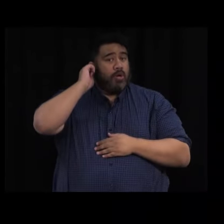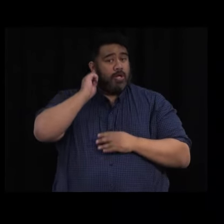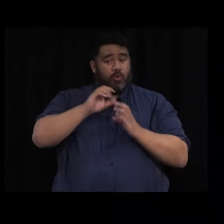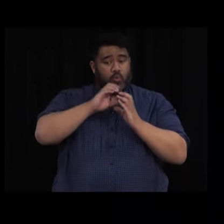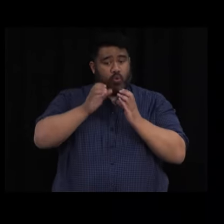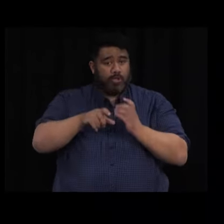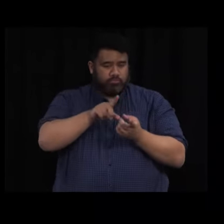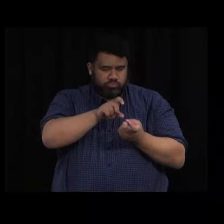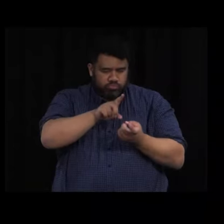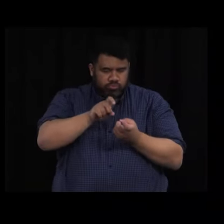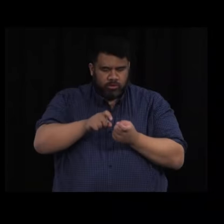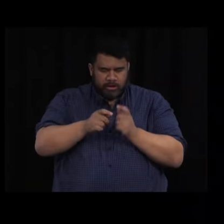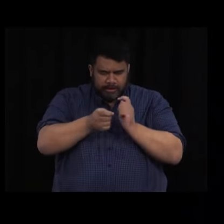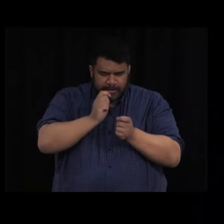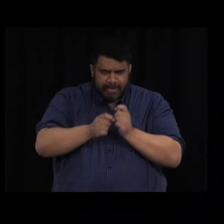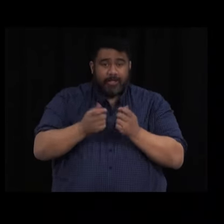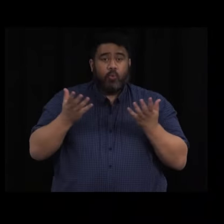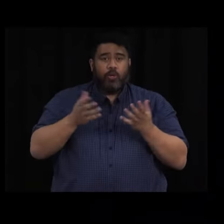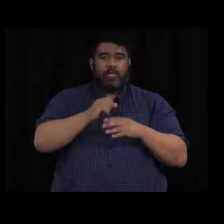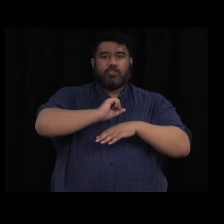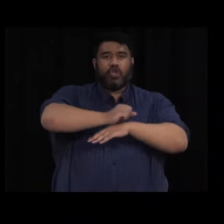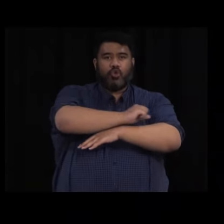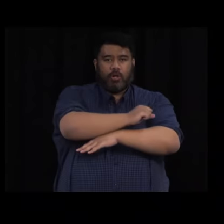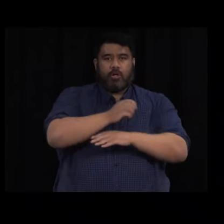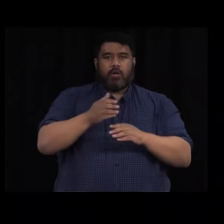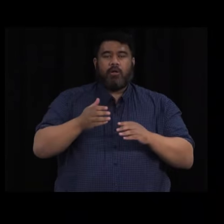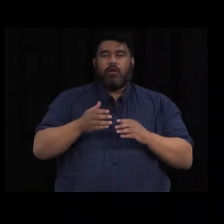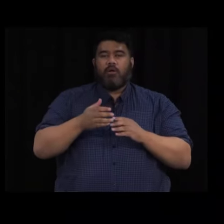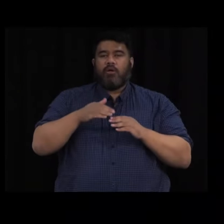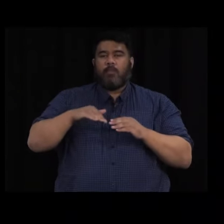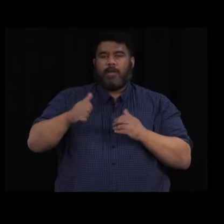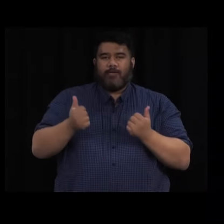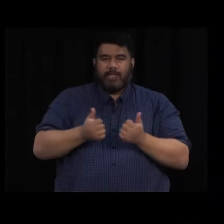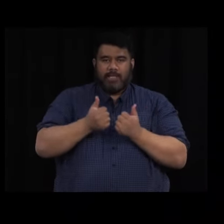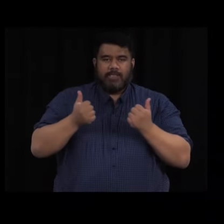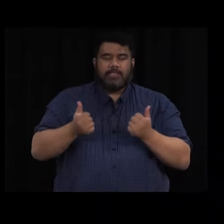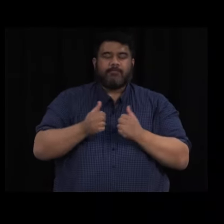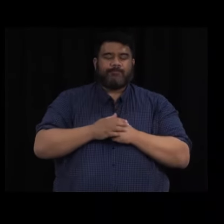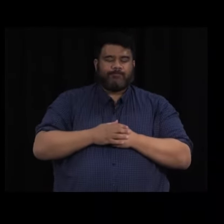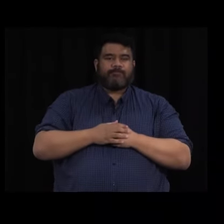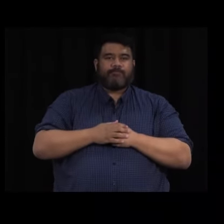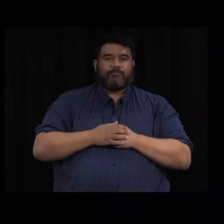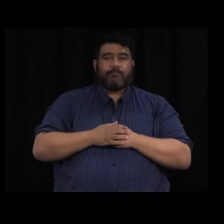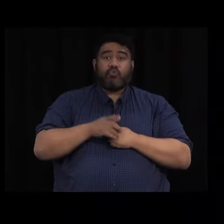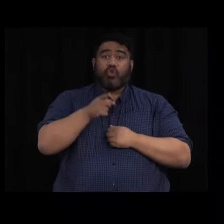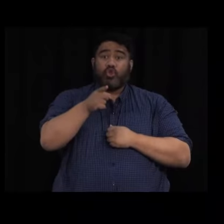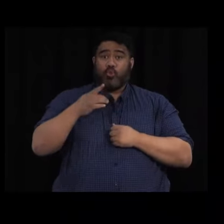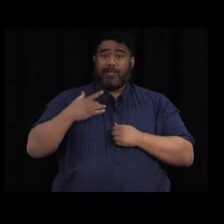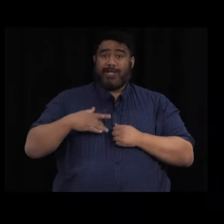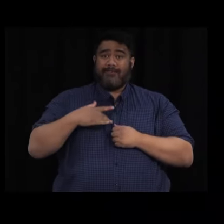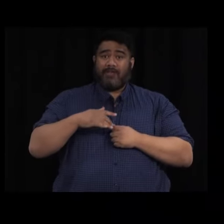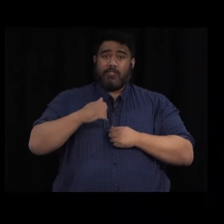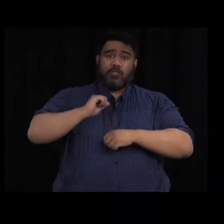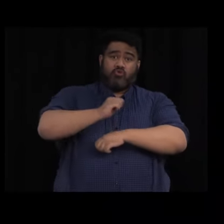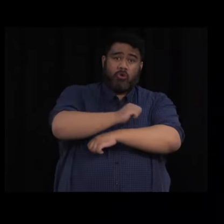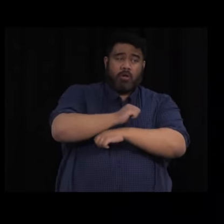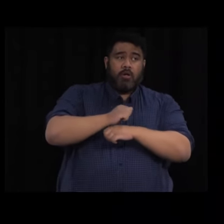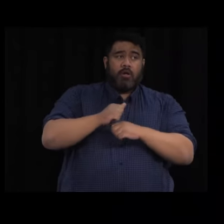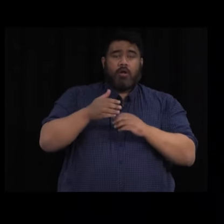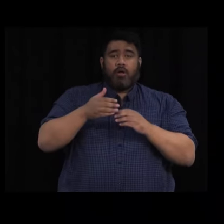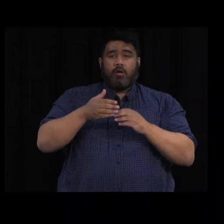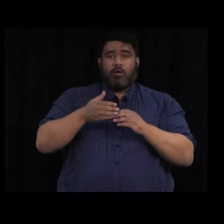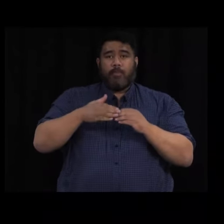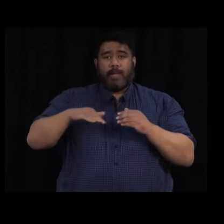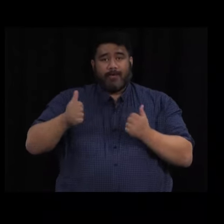so far. However, we would like to see more and I'm just emphasising for anyone in that Tauranga, Mount Maunganui region, if you have any symptoms,